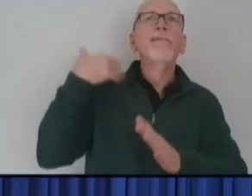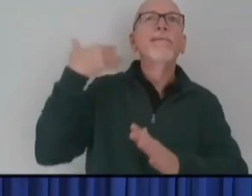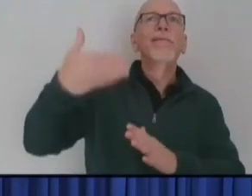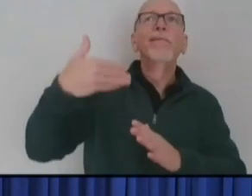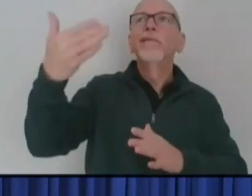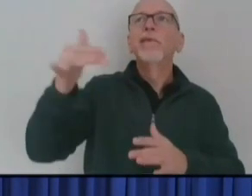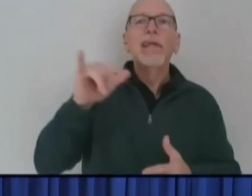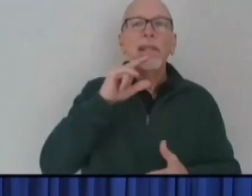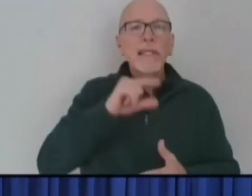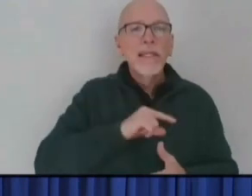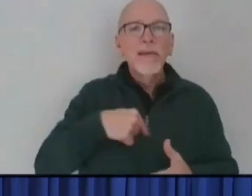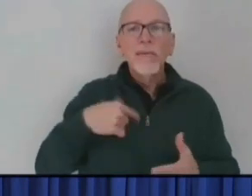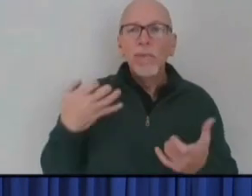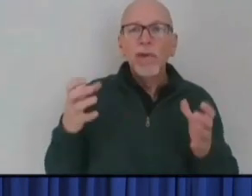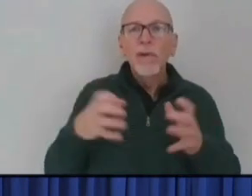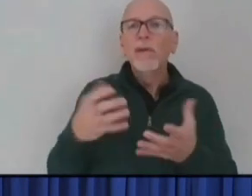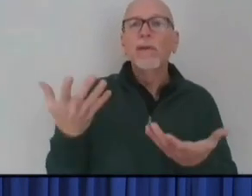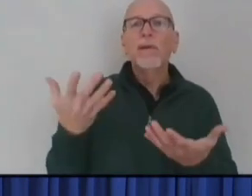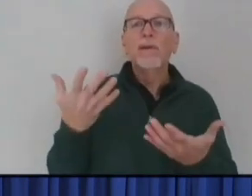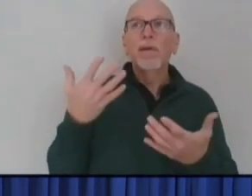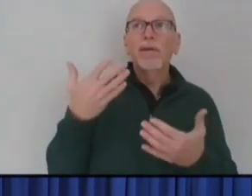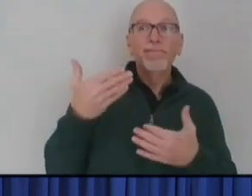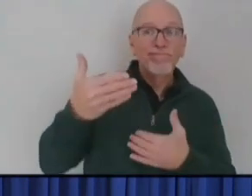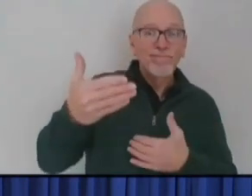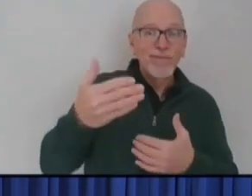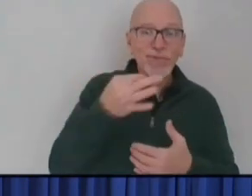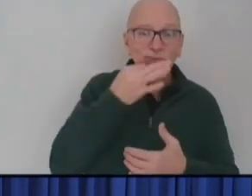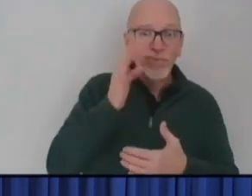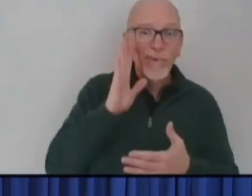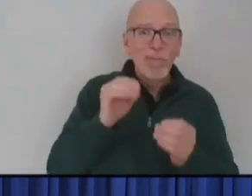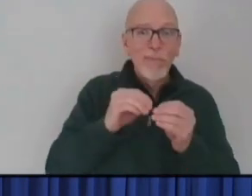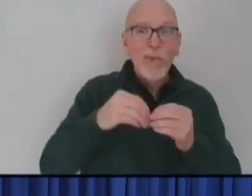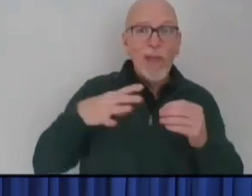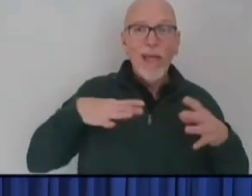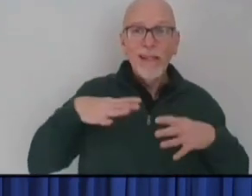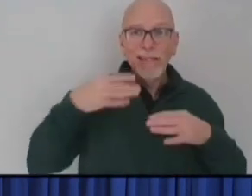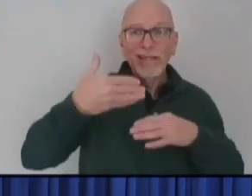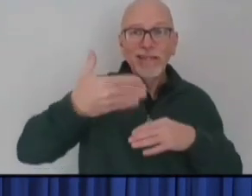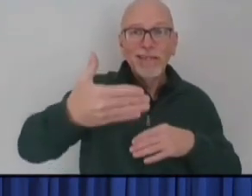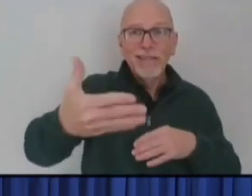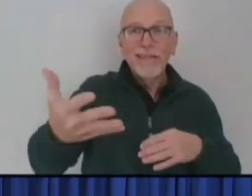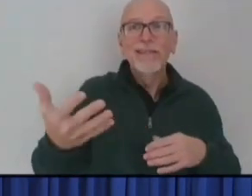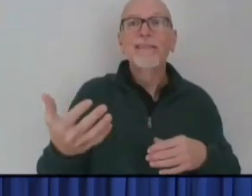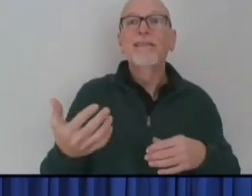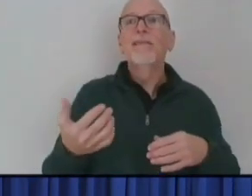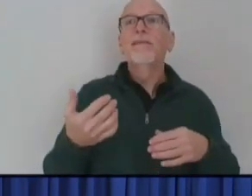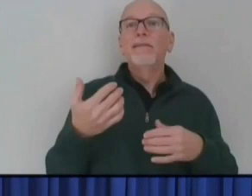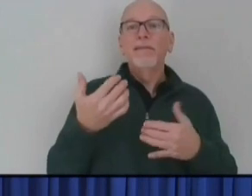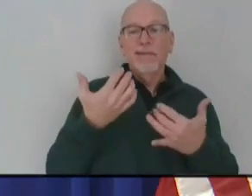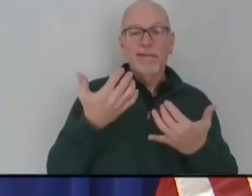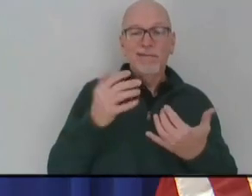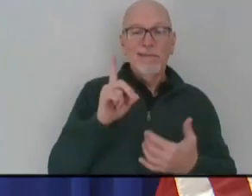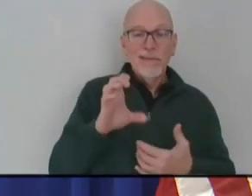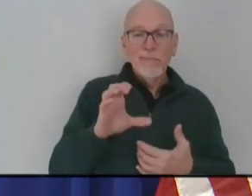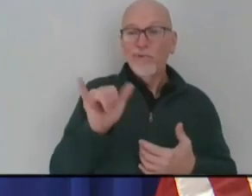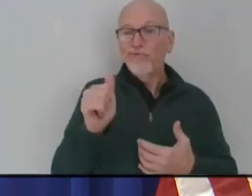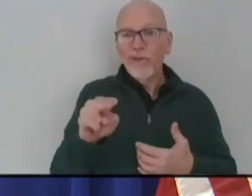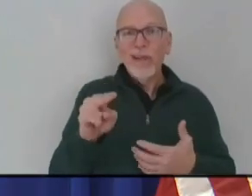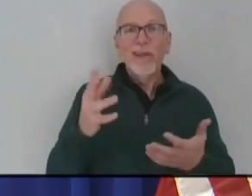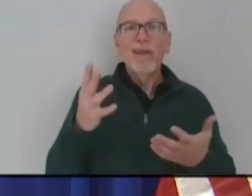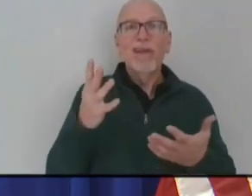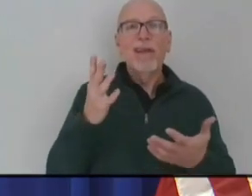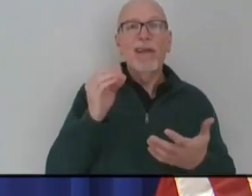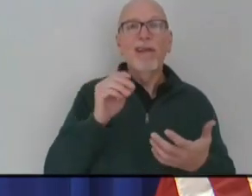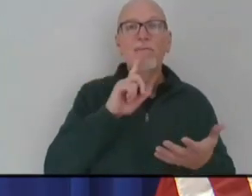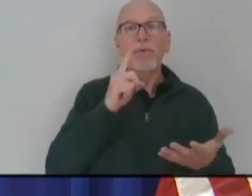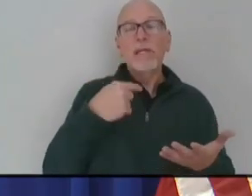the holidays that we're cruising into at the tail end of this month and the beginning of next year. And I'm heartened, quite frankly,